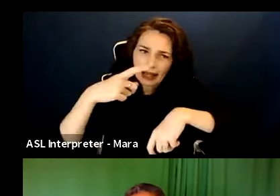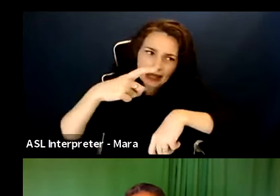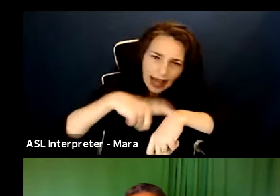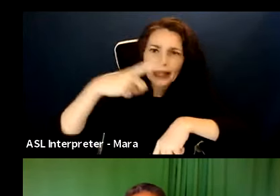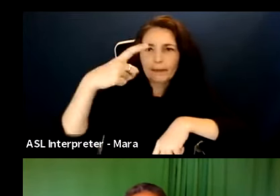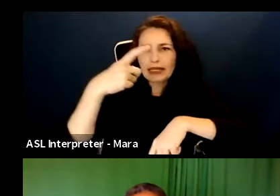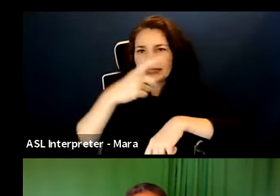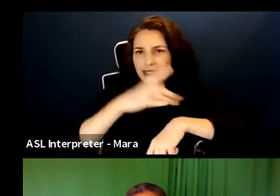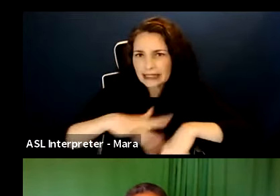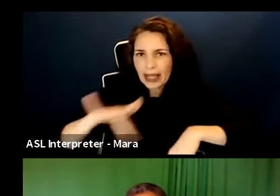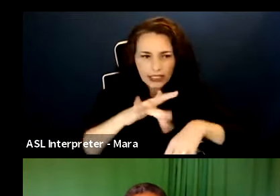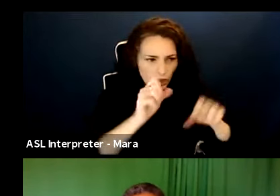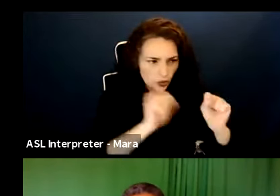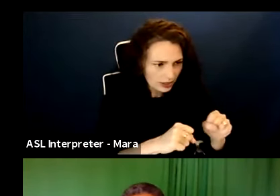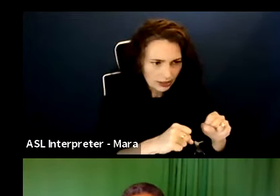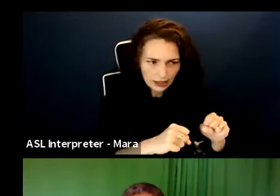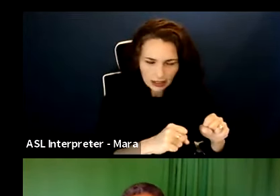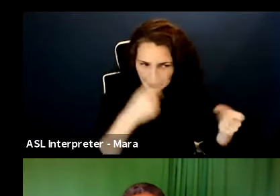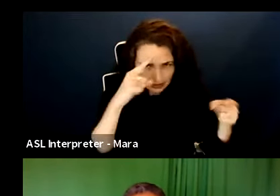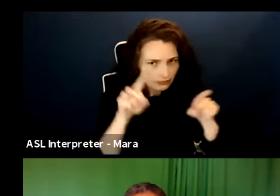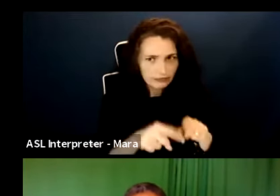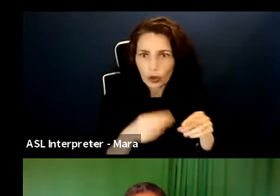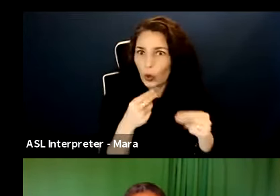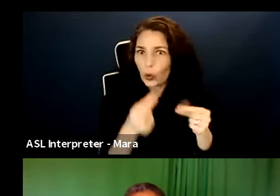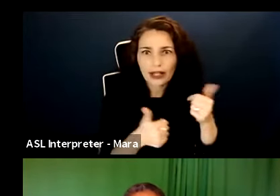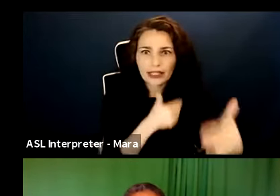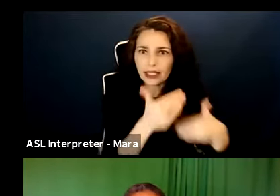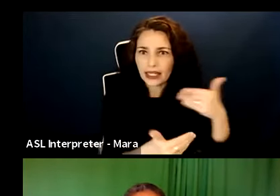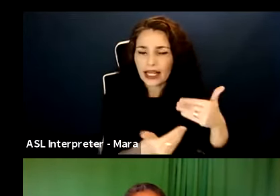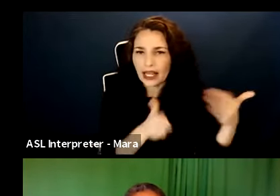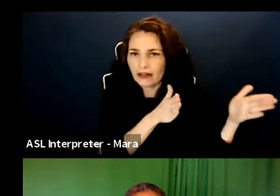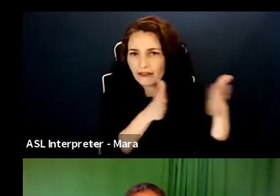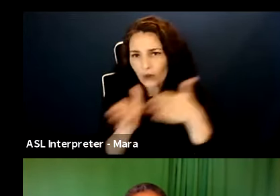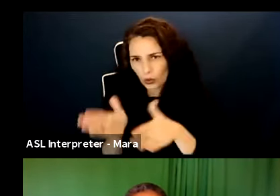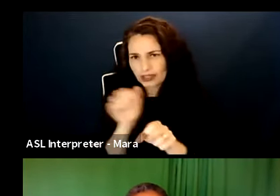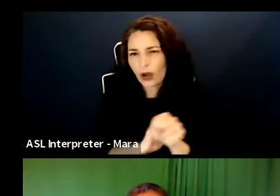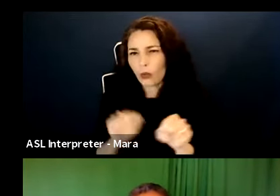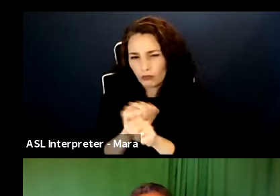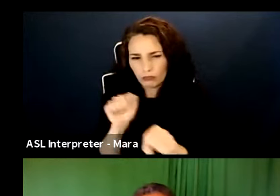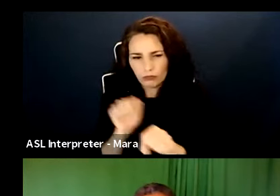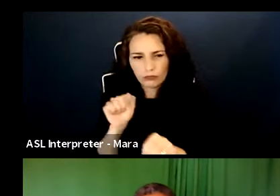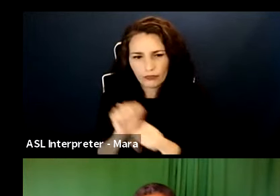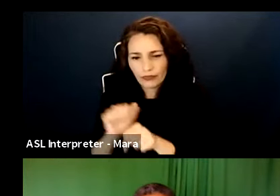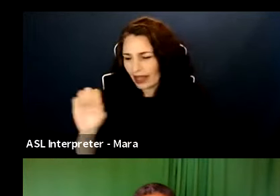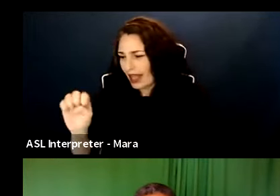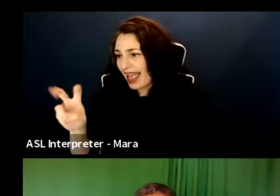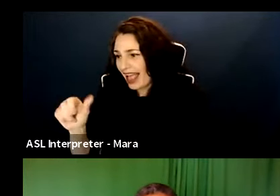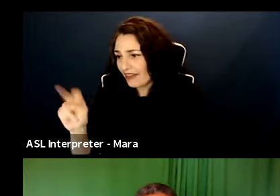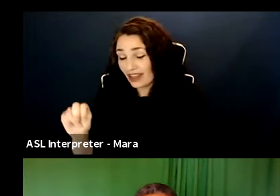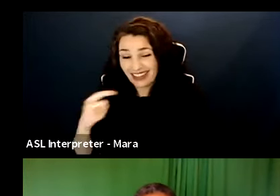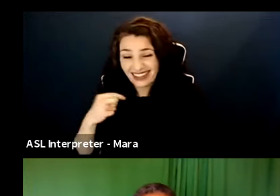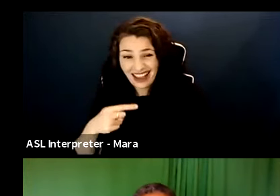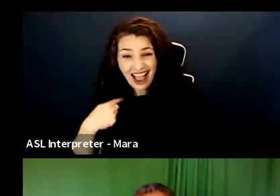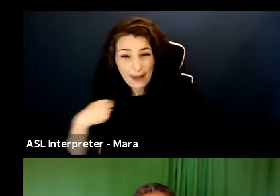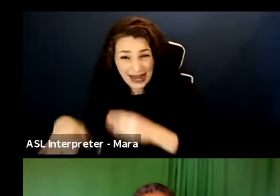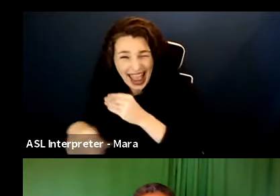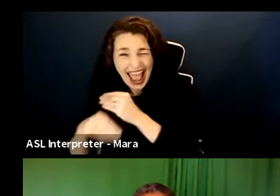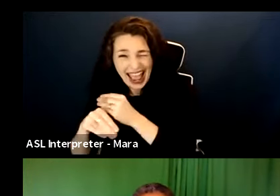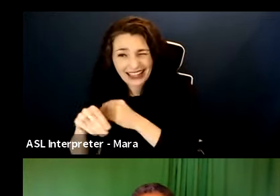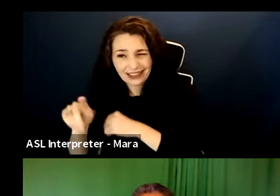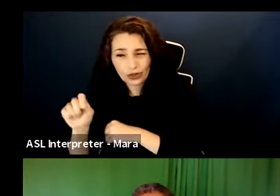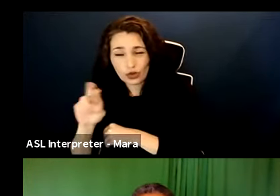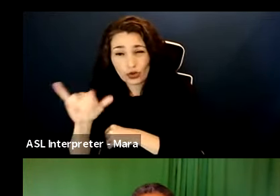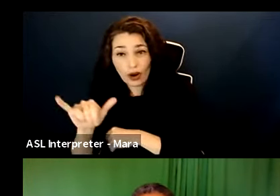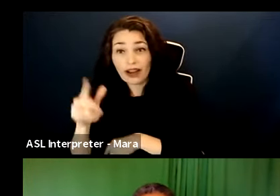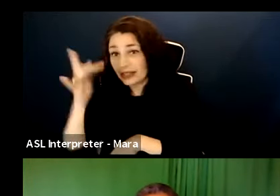which ultimately serve us all. Thank you. I actually add something to what Troy said, which I think is brilliant, is the idea that you can use